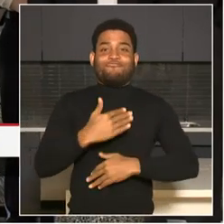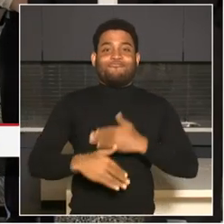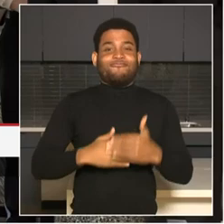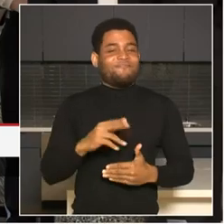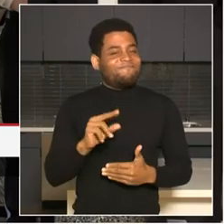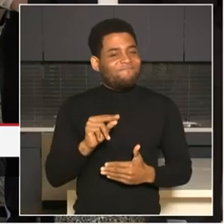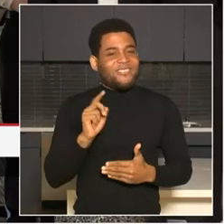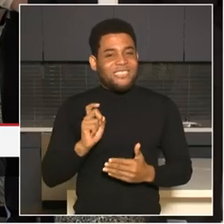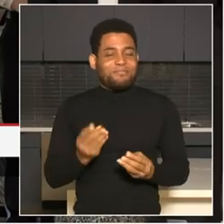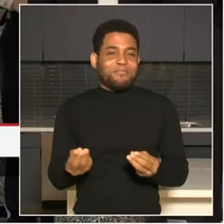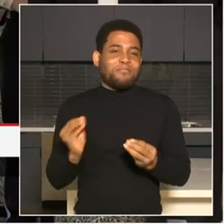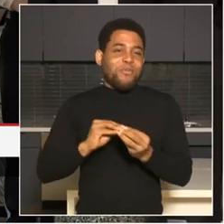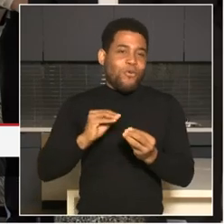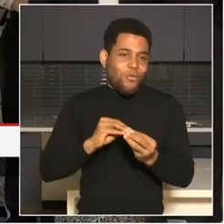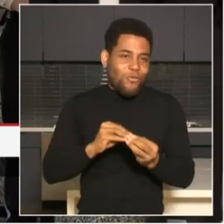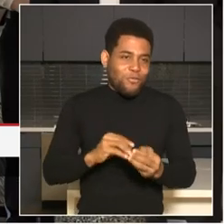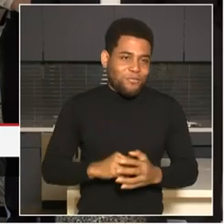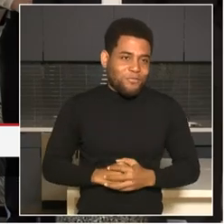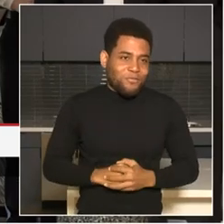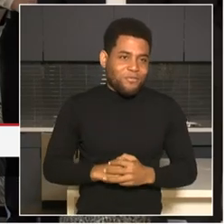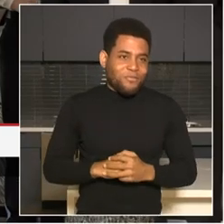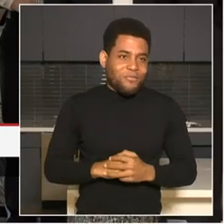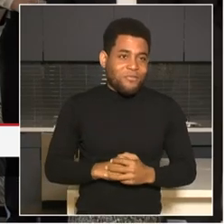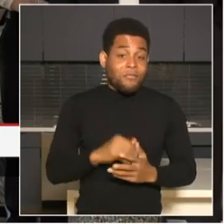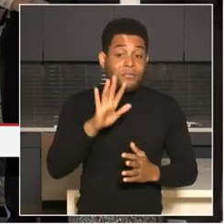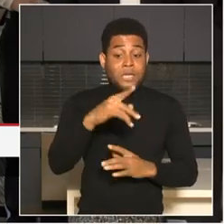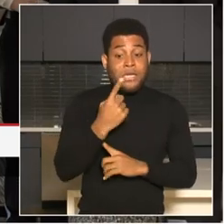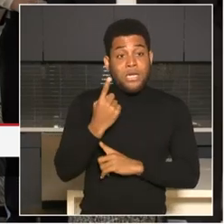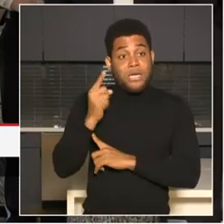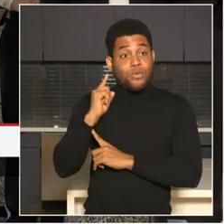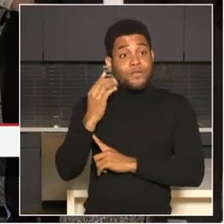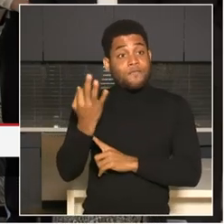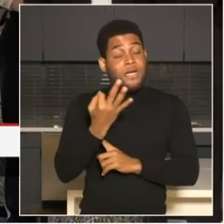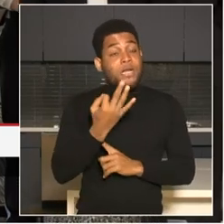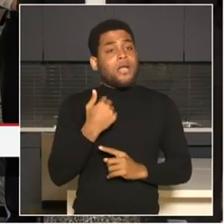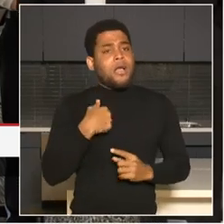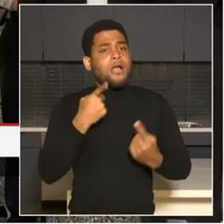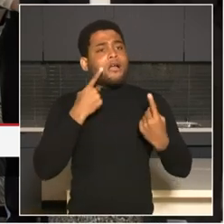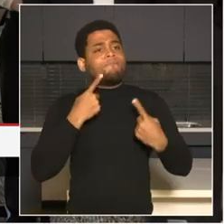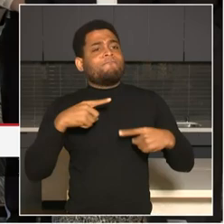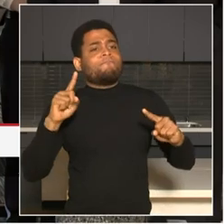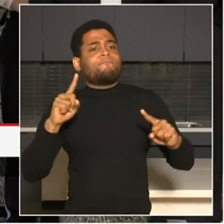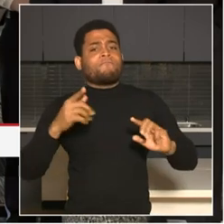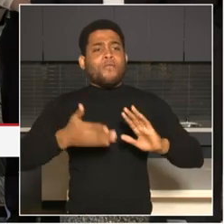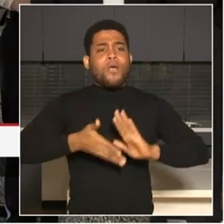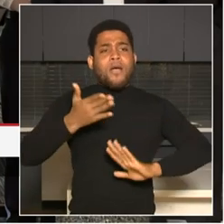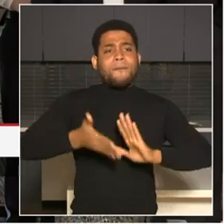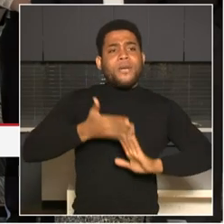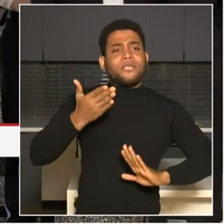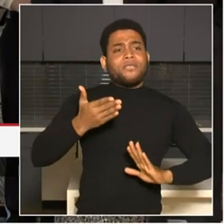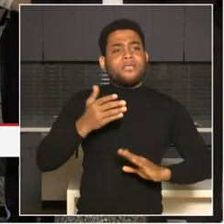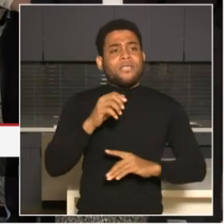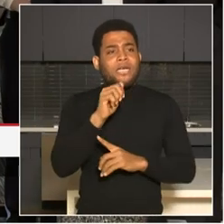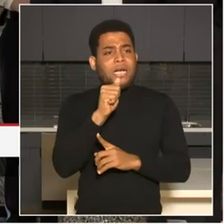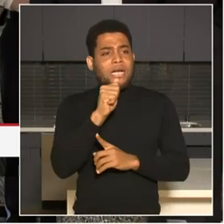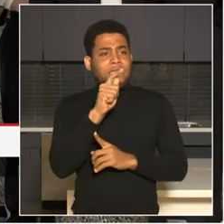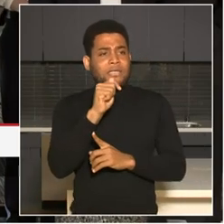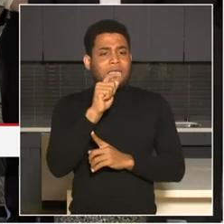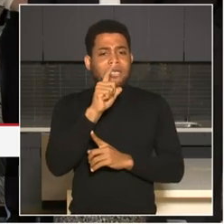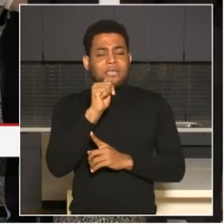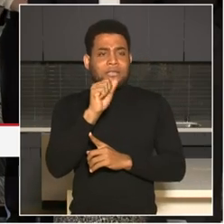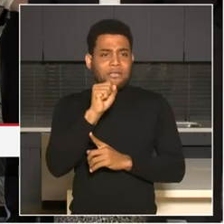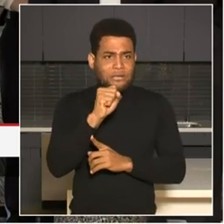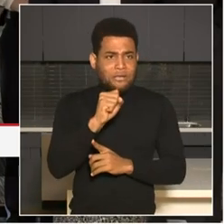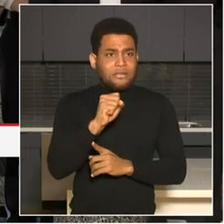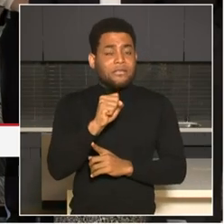last Friday, I announced Operation Atlas, Action Teams Leaving Area Safety, which enhances our presence throughout